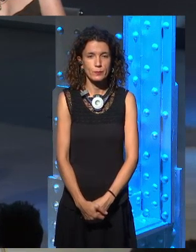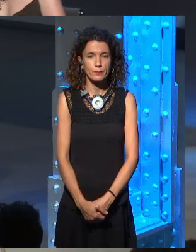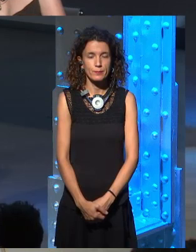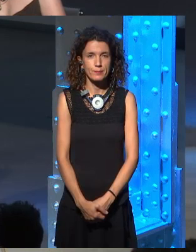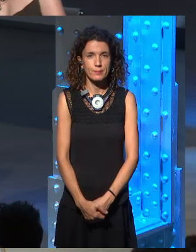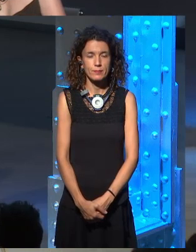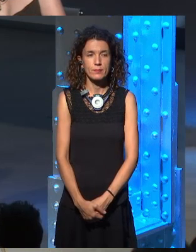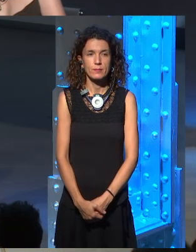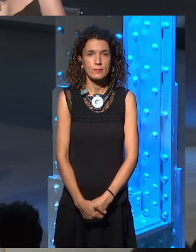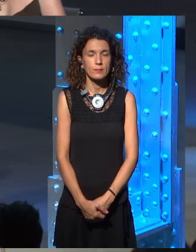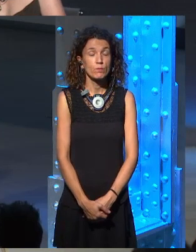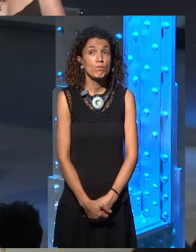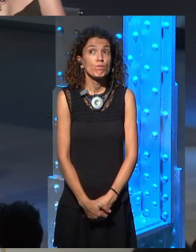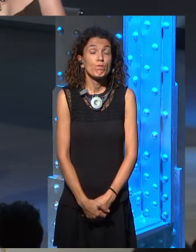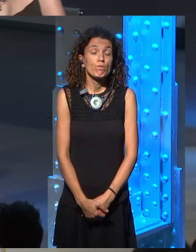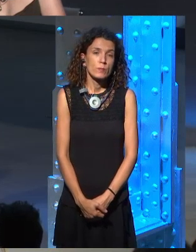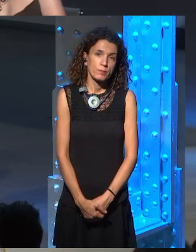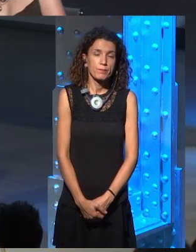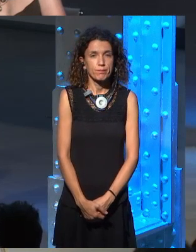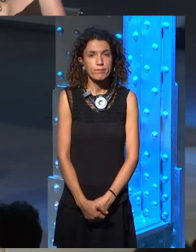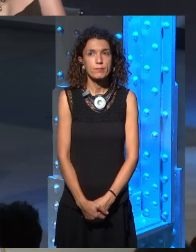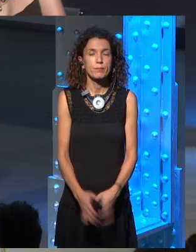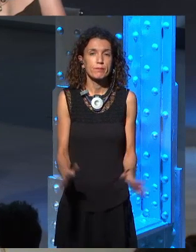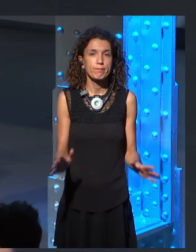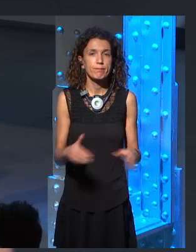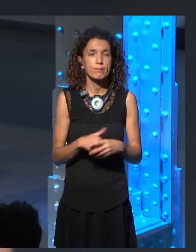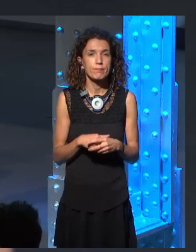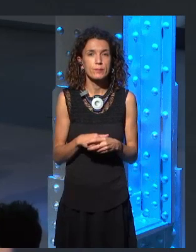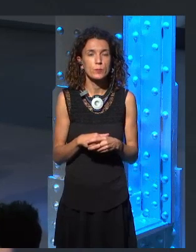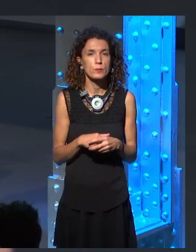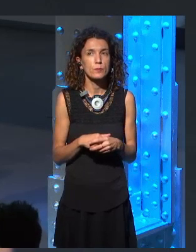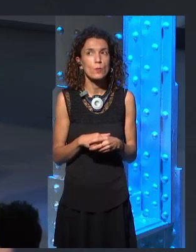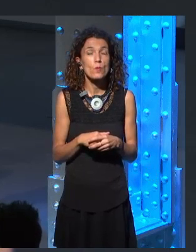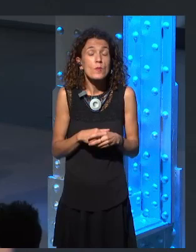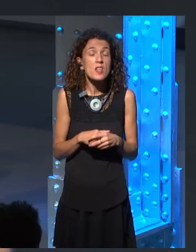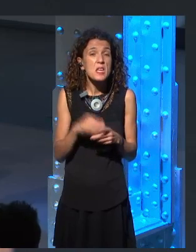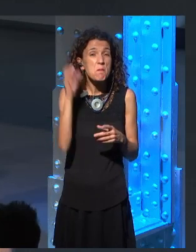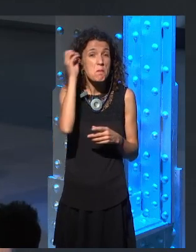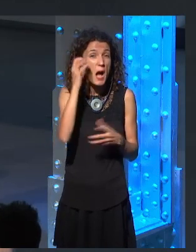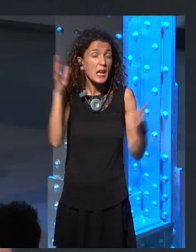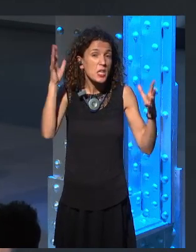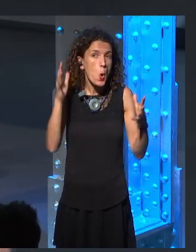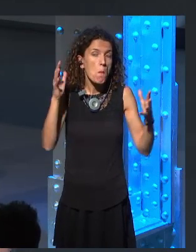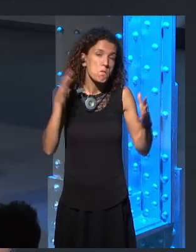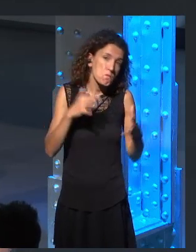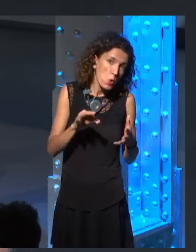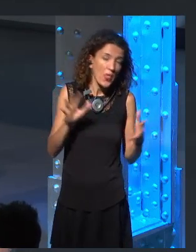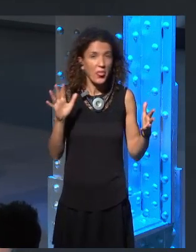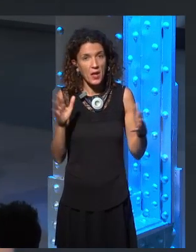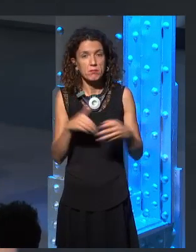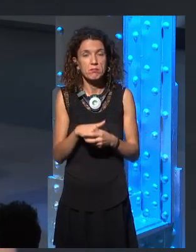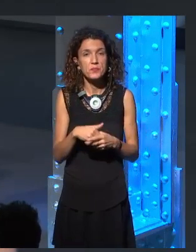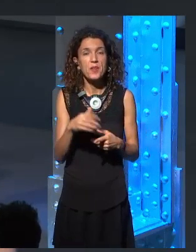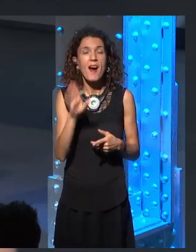Um... Well, I suppose, as you were talking about earlier with, uh, although you can't say that that's just our